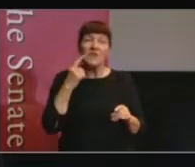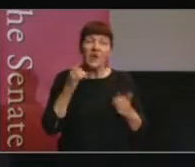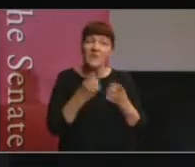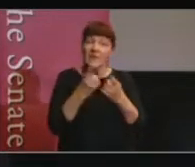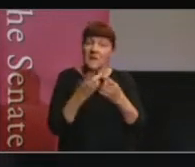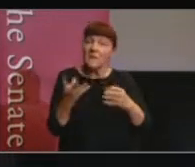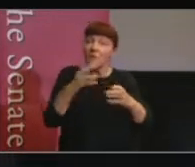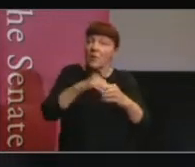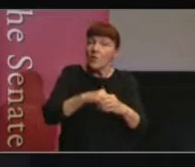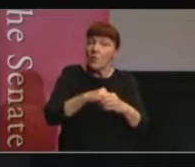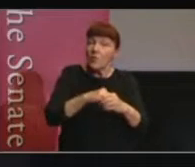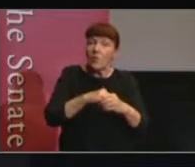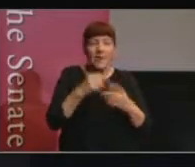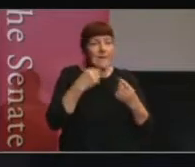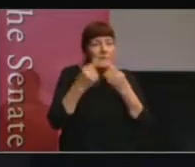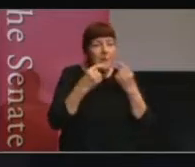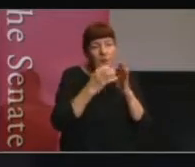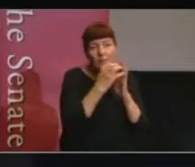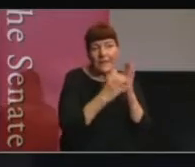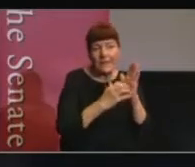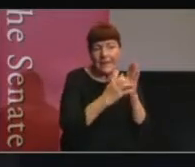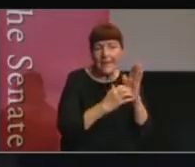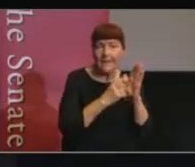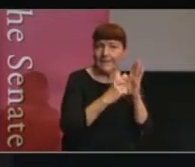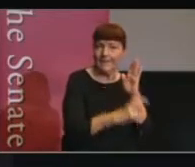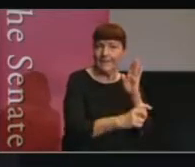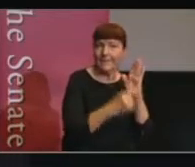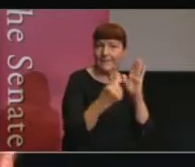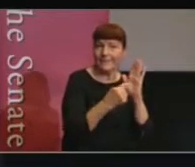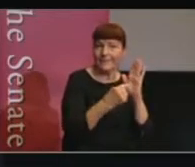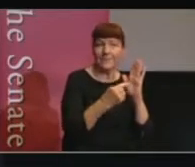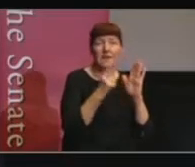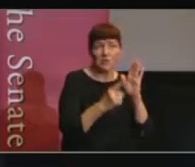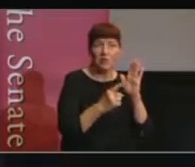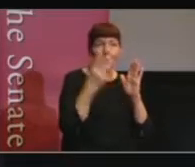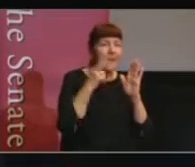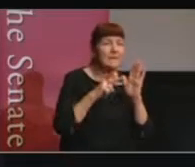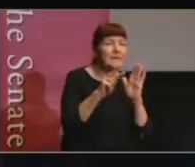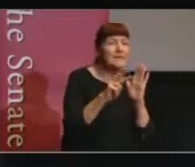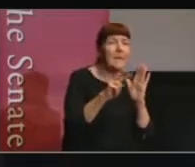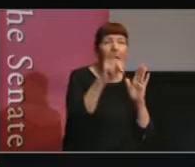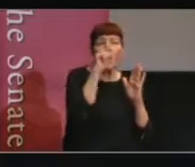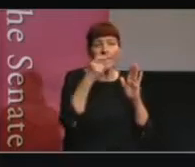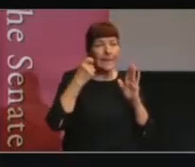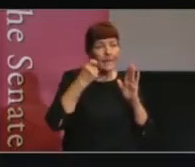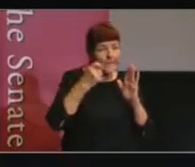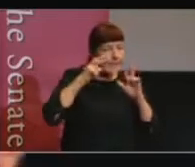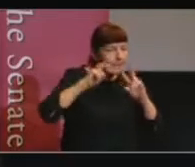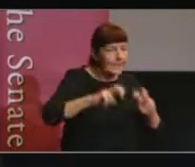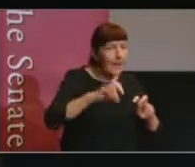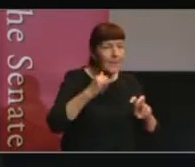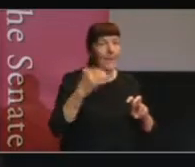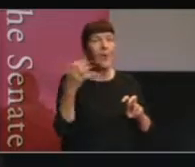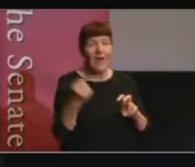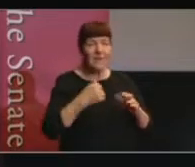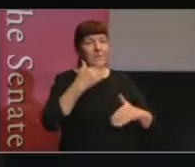want to include in the explanatory memorandum to kind of anticipate the type of scrutiny you might get as it